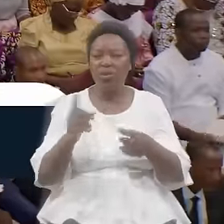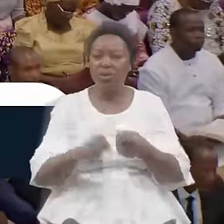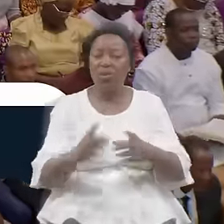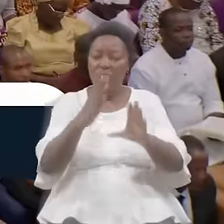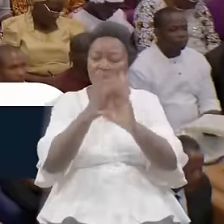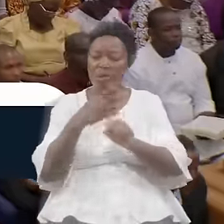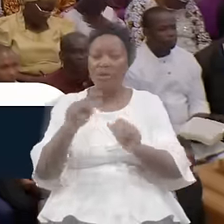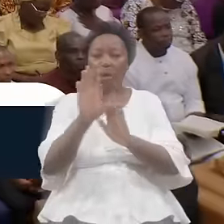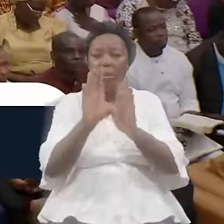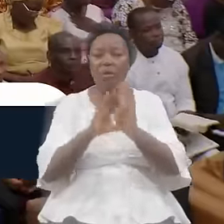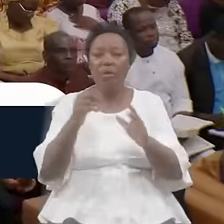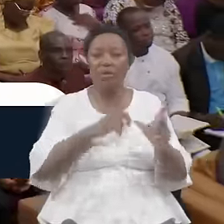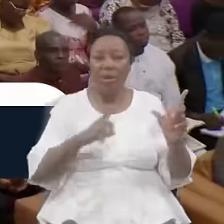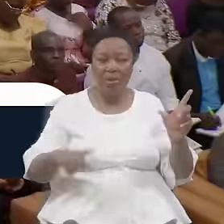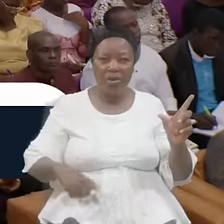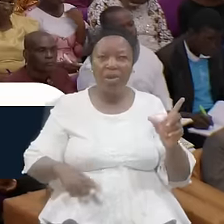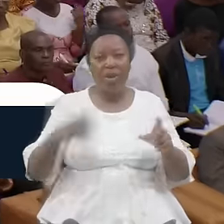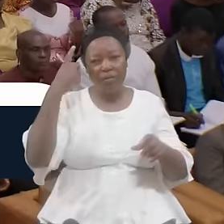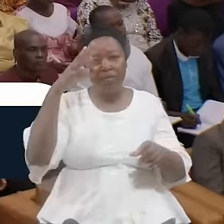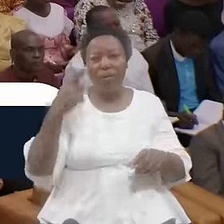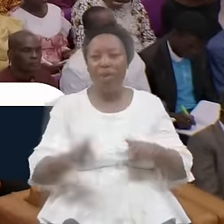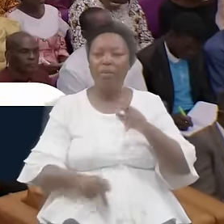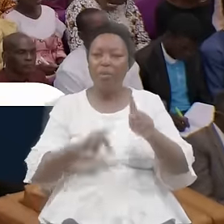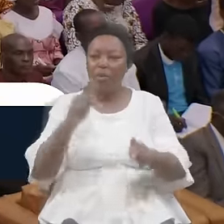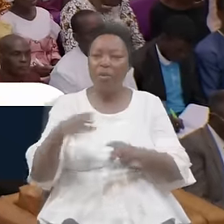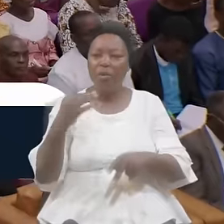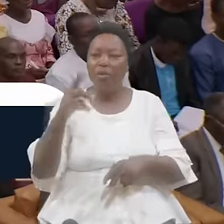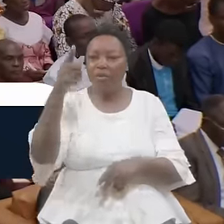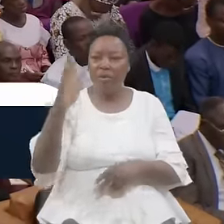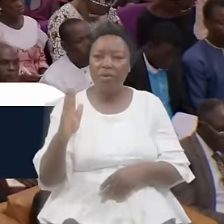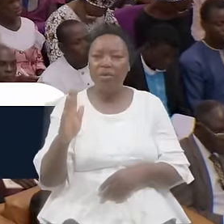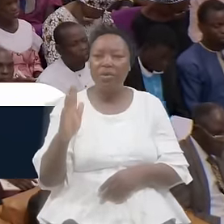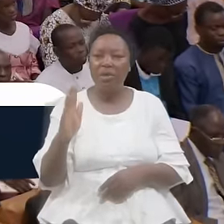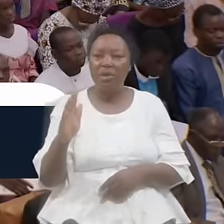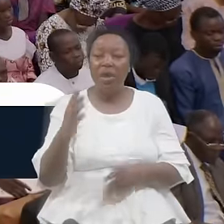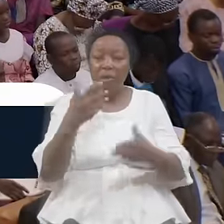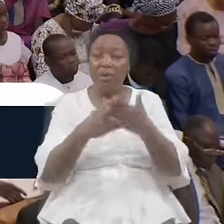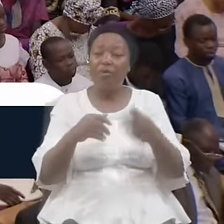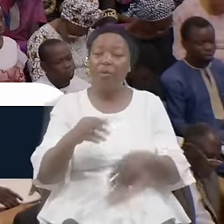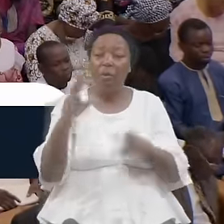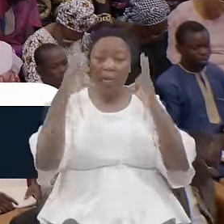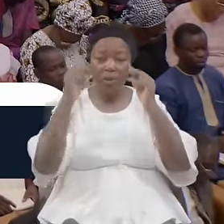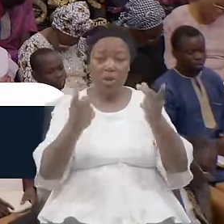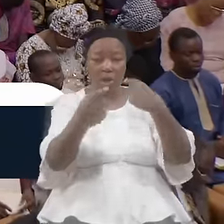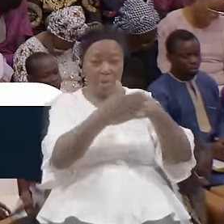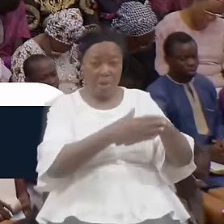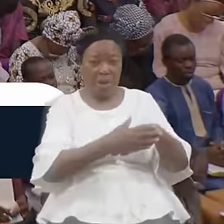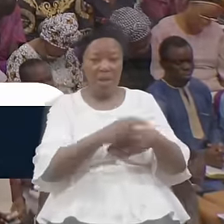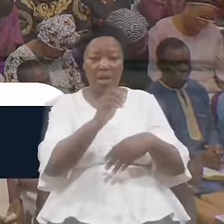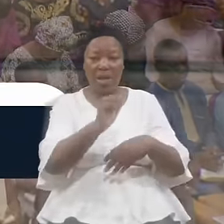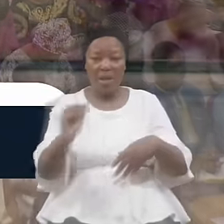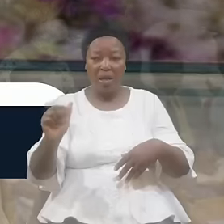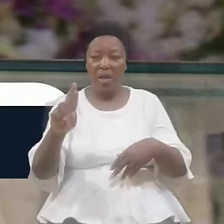Commandments Of The Lord For The People Of God Before He Came Back Here On